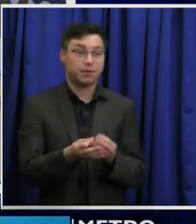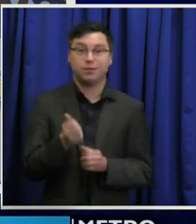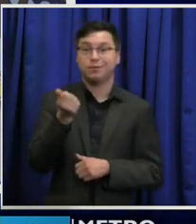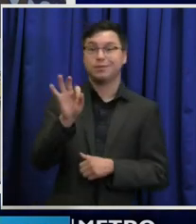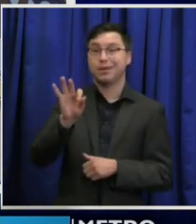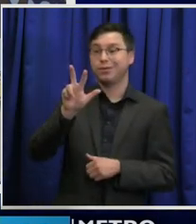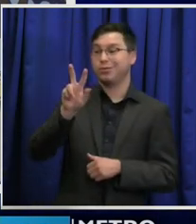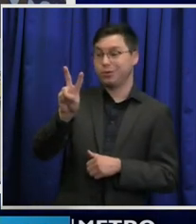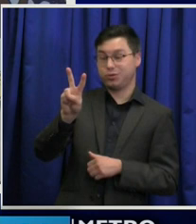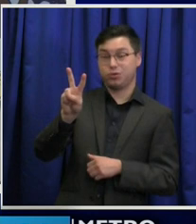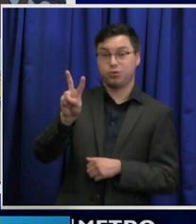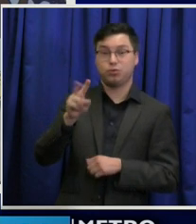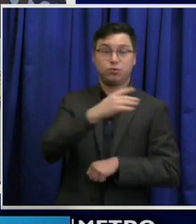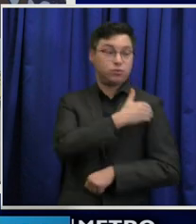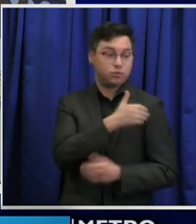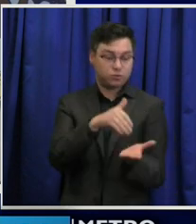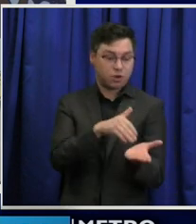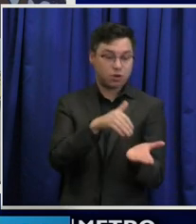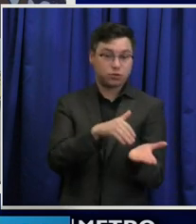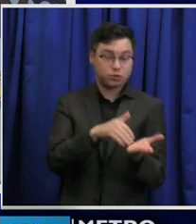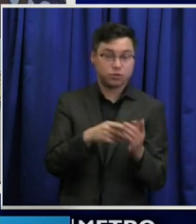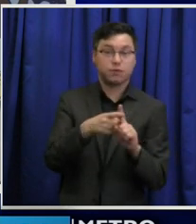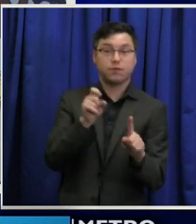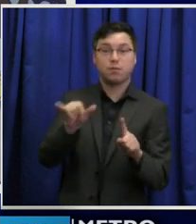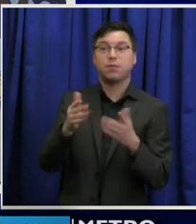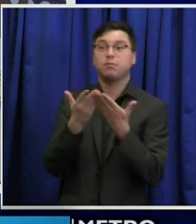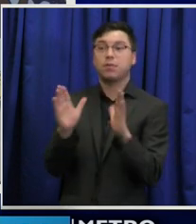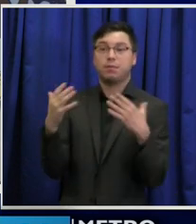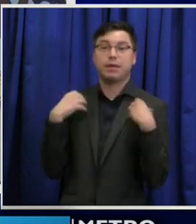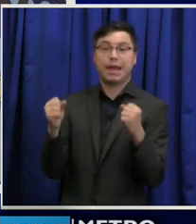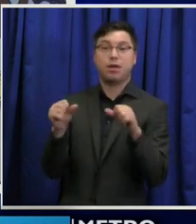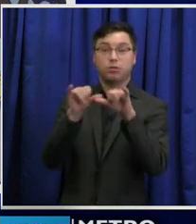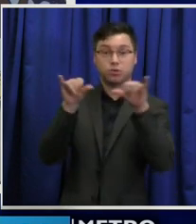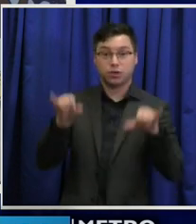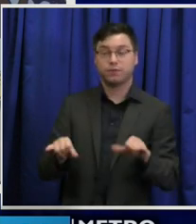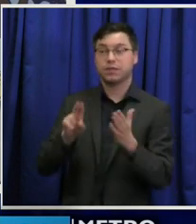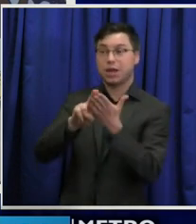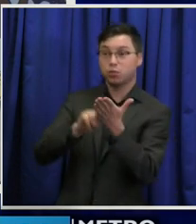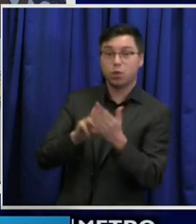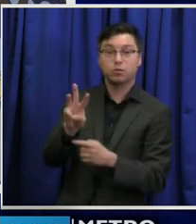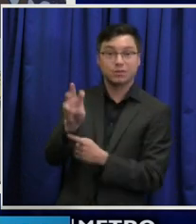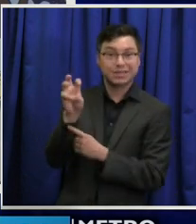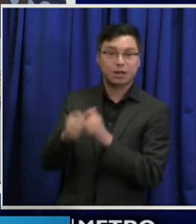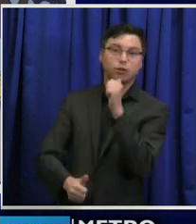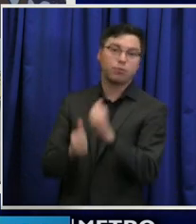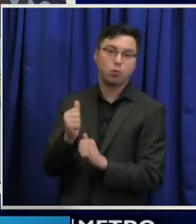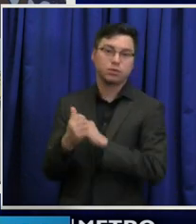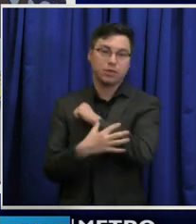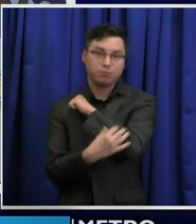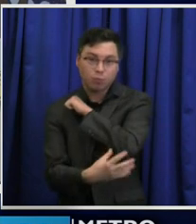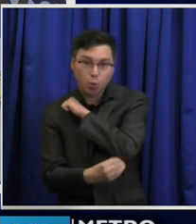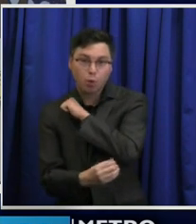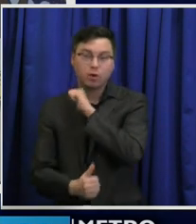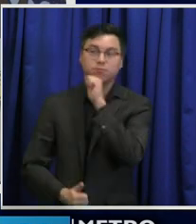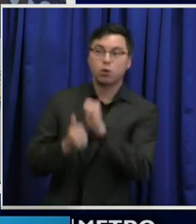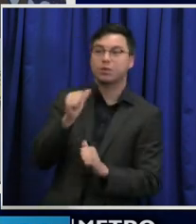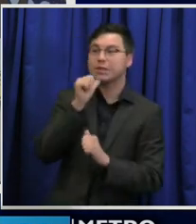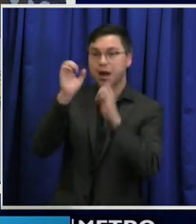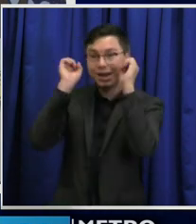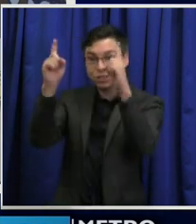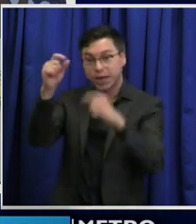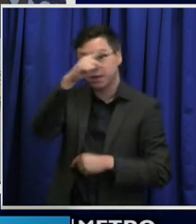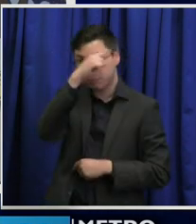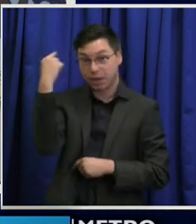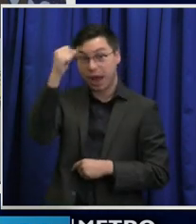physicians from the United States Public Health Service enrolled 600 mostly poor, mostly uneducated black